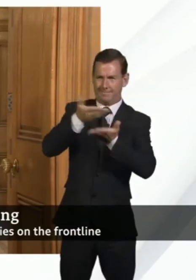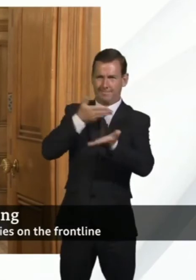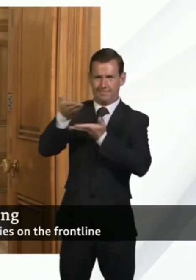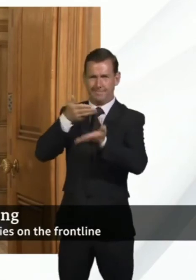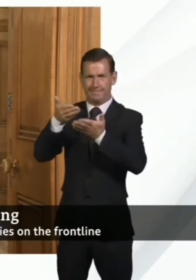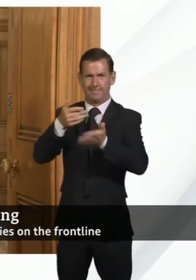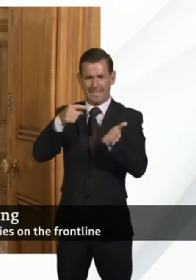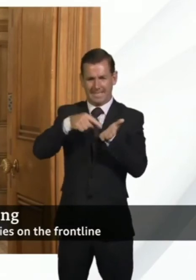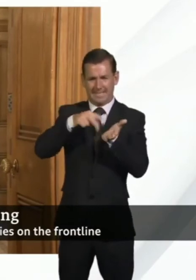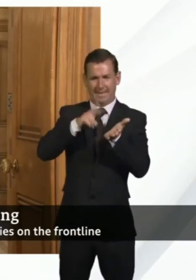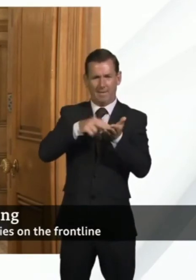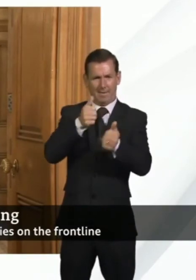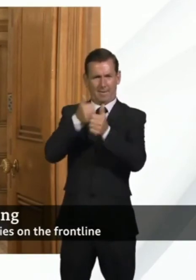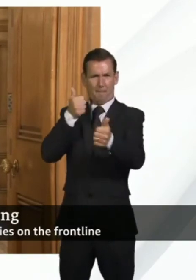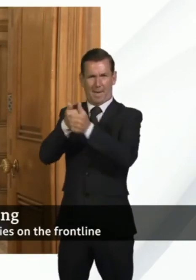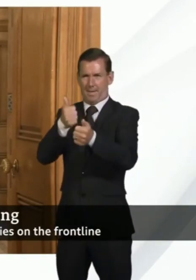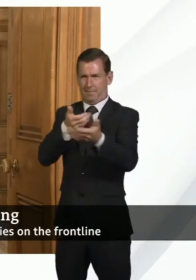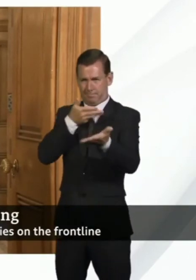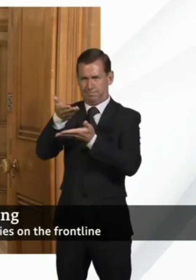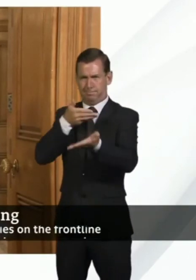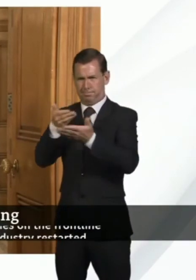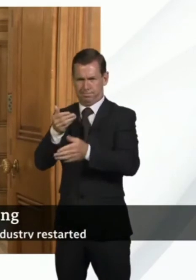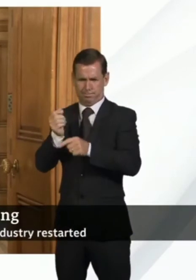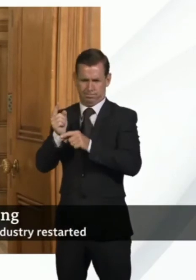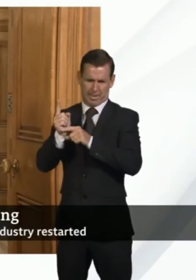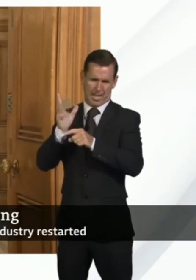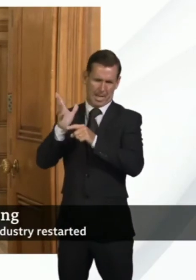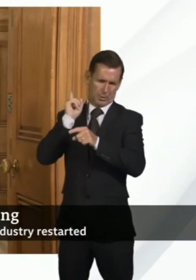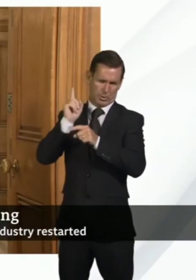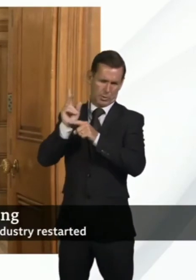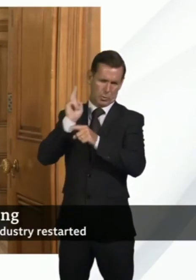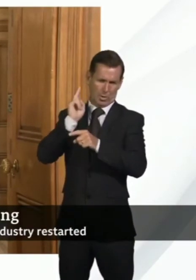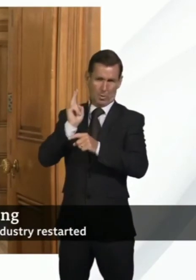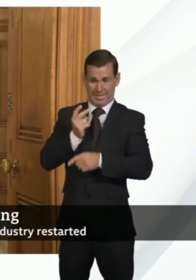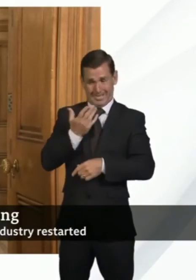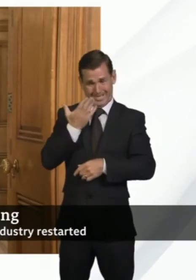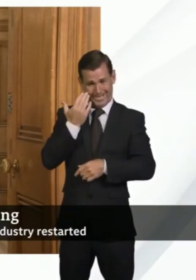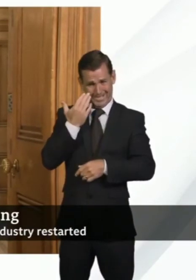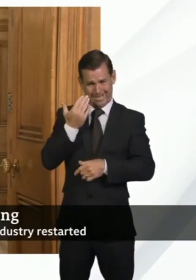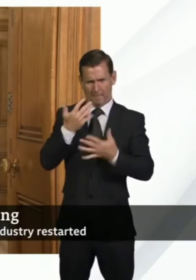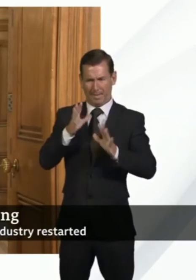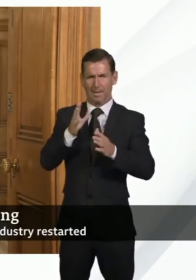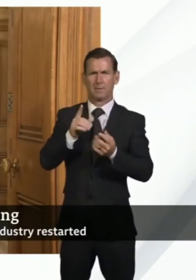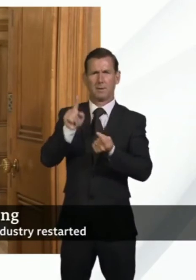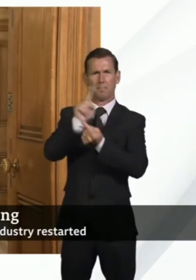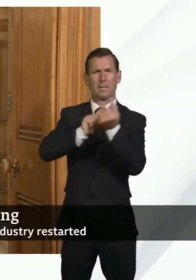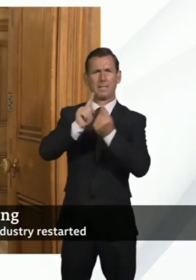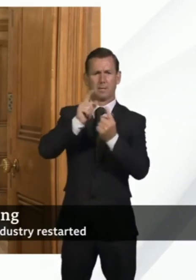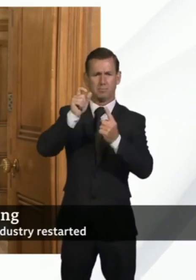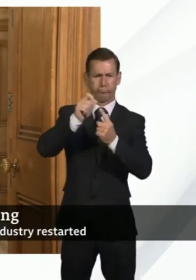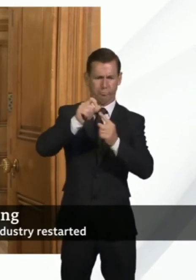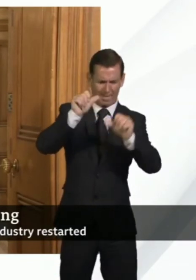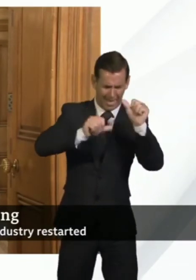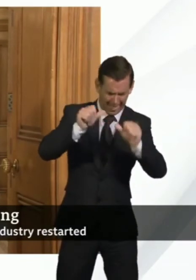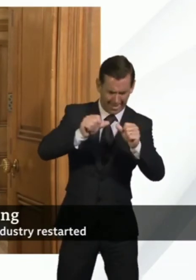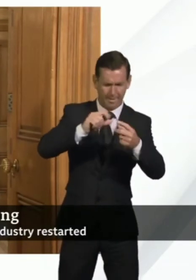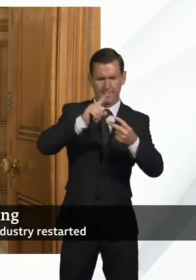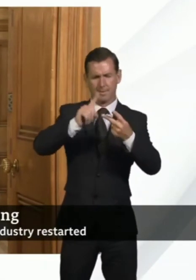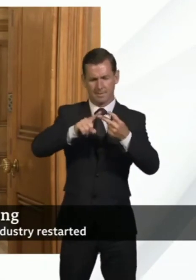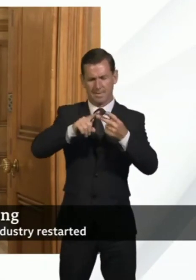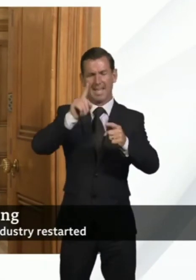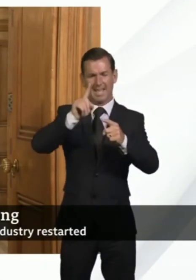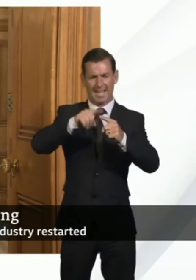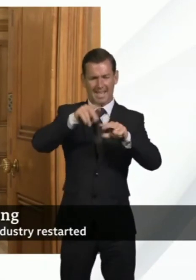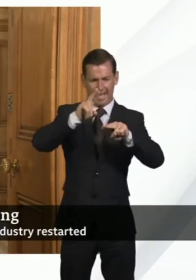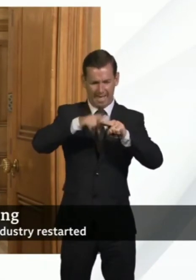productive discussions a couple of weeks ago now I had the latest one with Premier League the EFL and